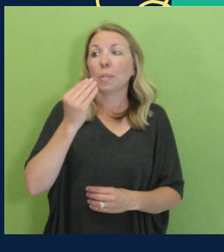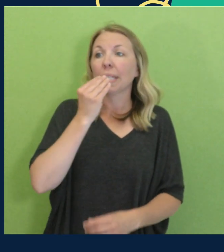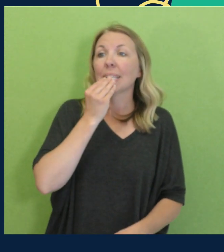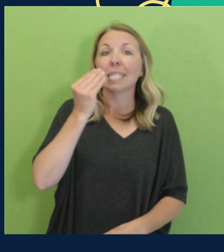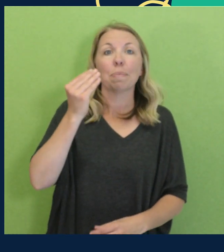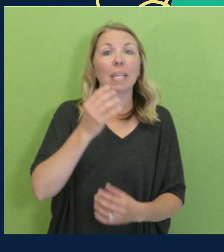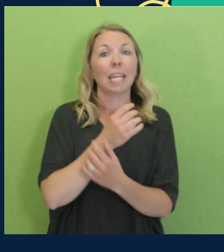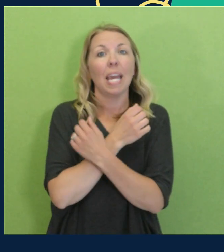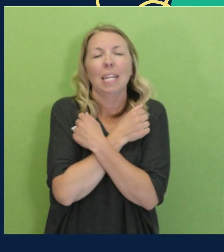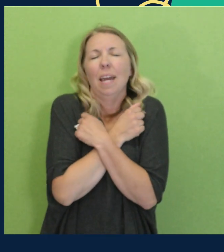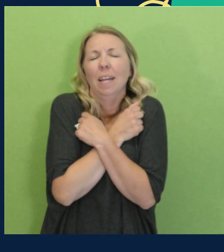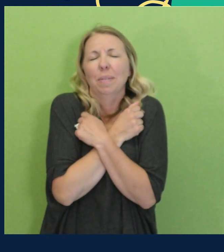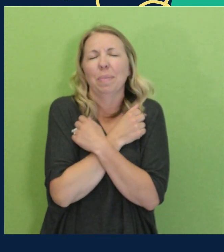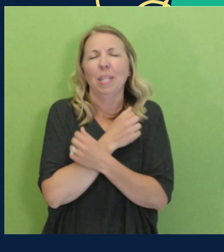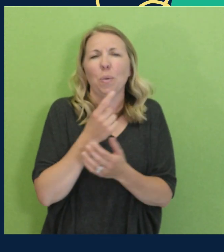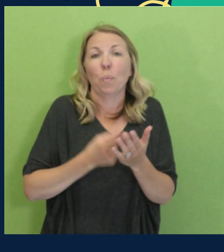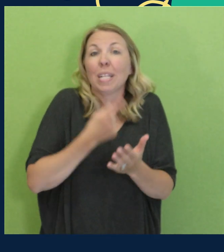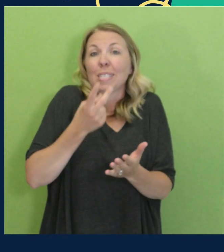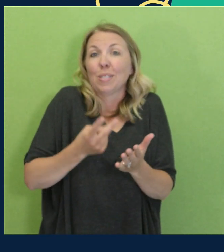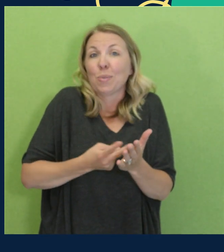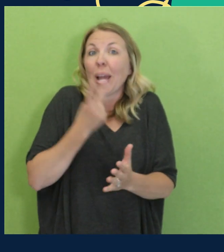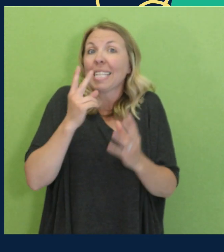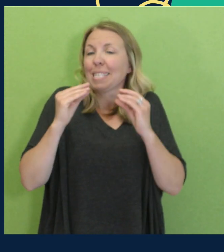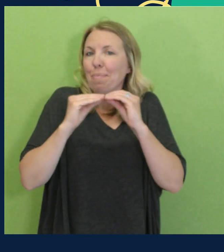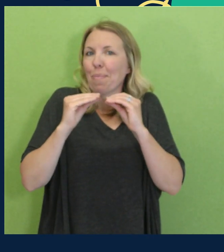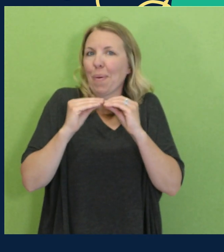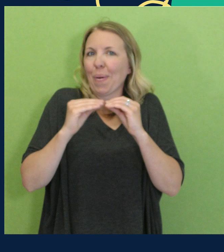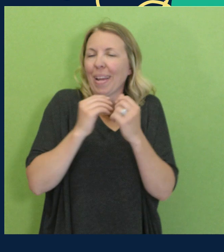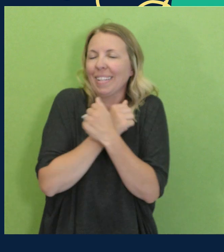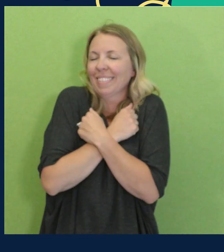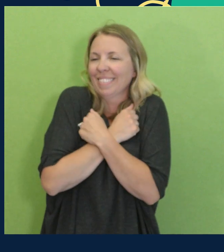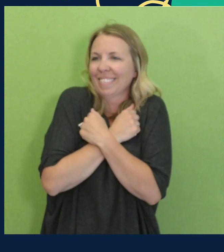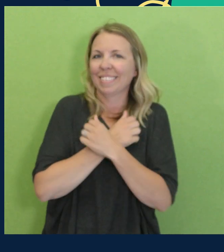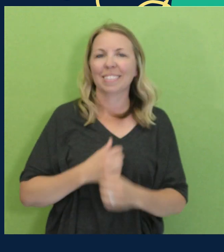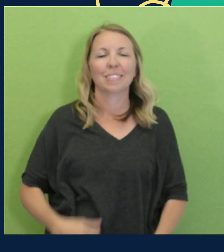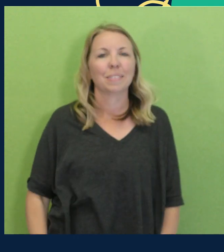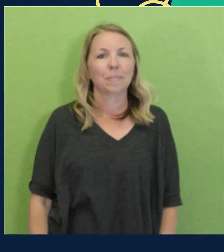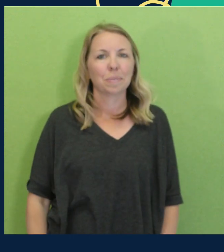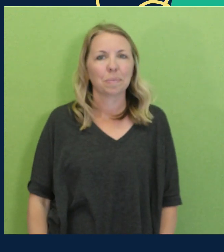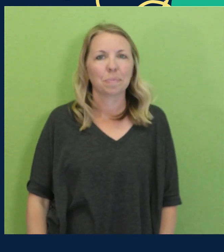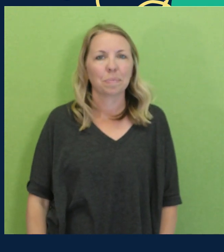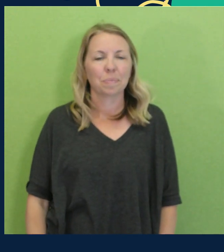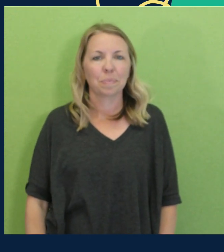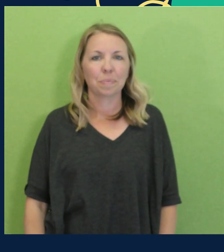When you kiss and hug me once, twice, even more.